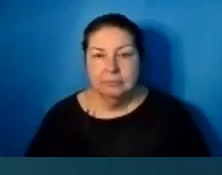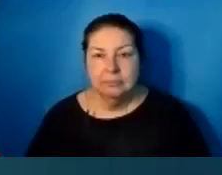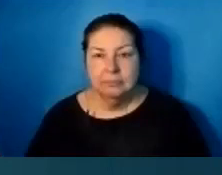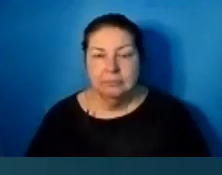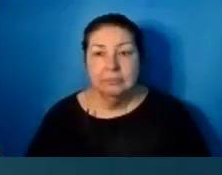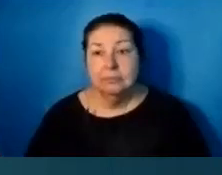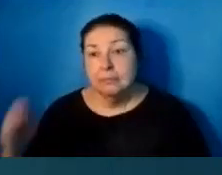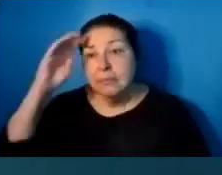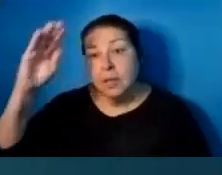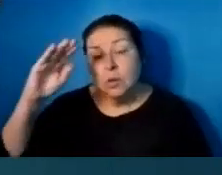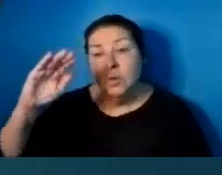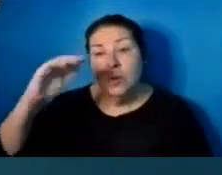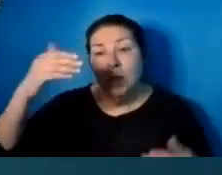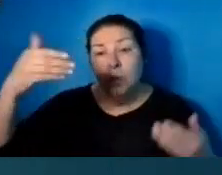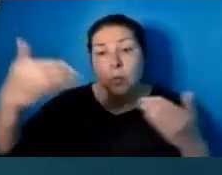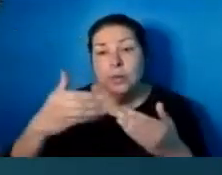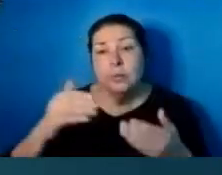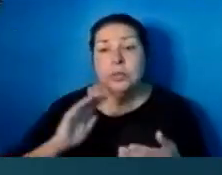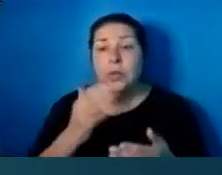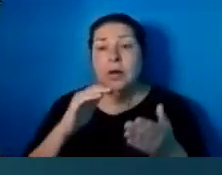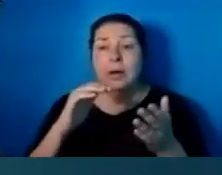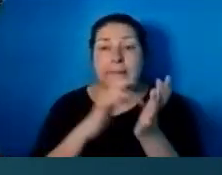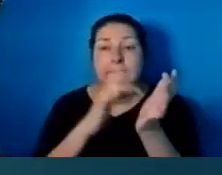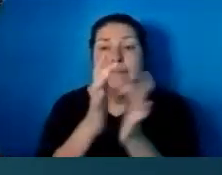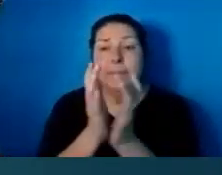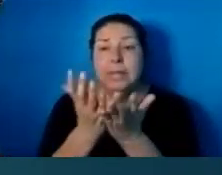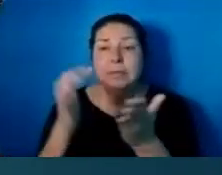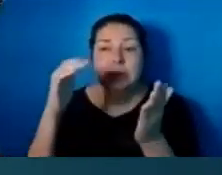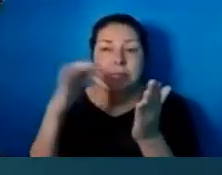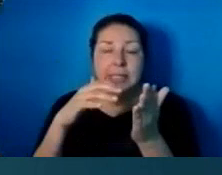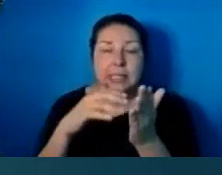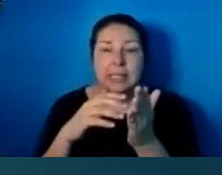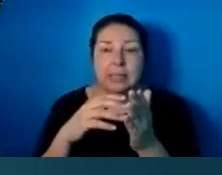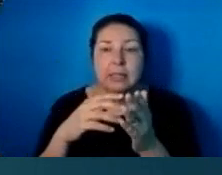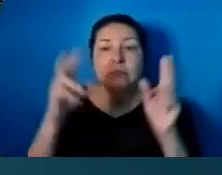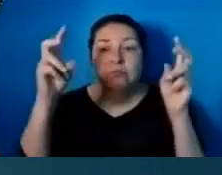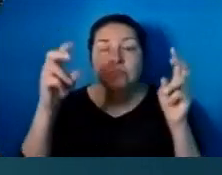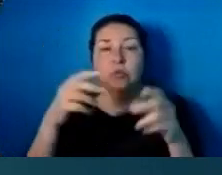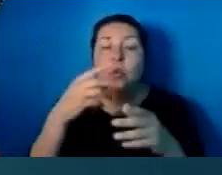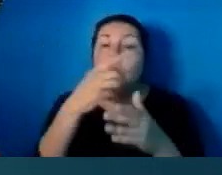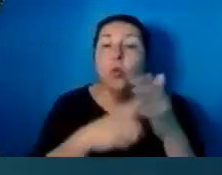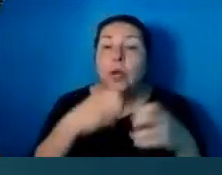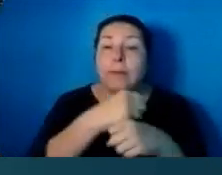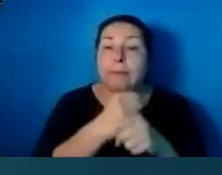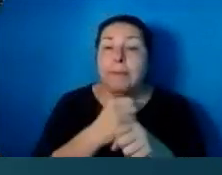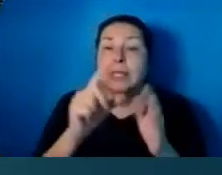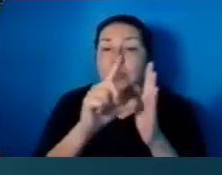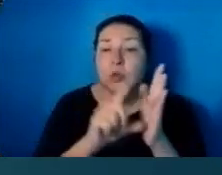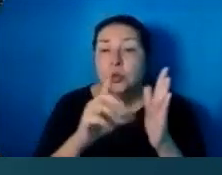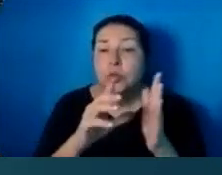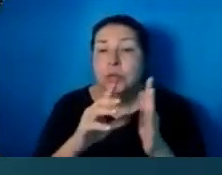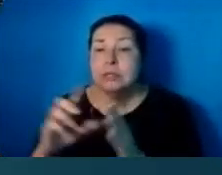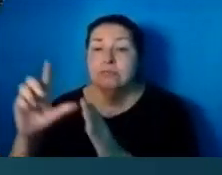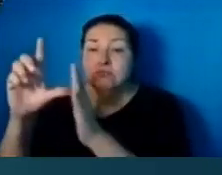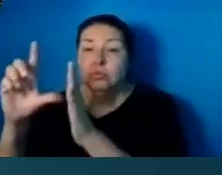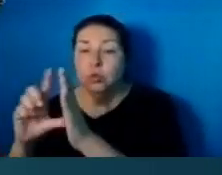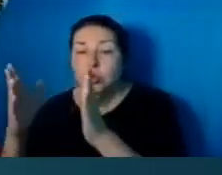Hi, and welcome to our Bible study entitled, What Makes Lutherans Lutheran? Today, we're in the